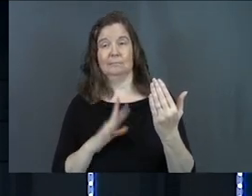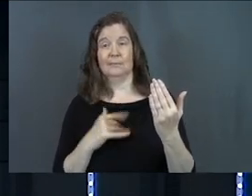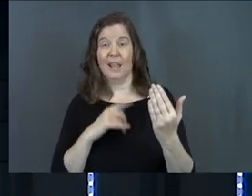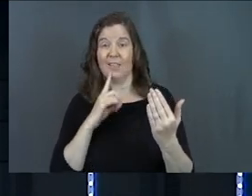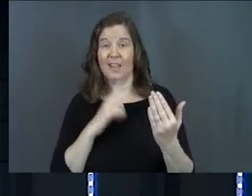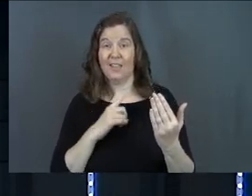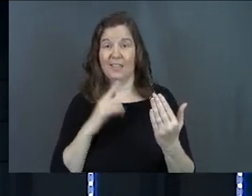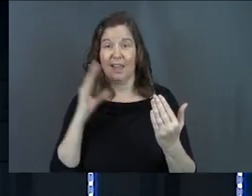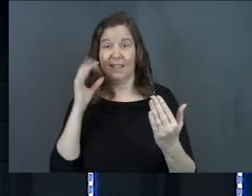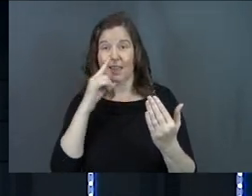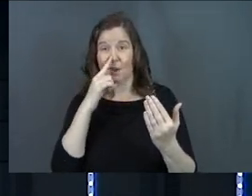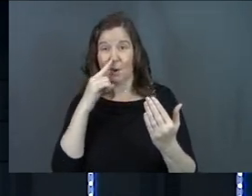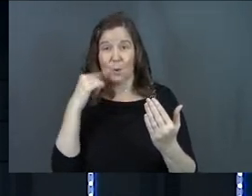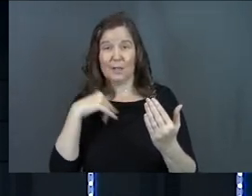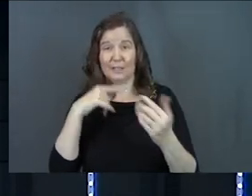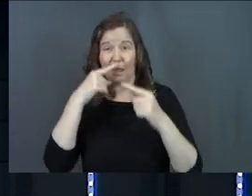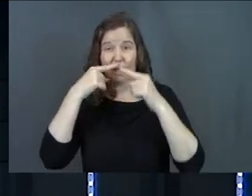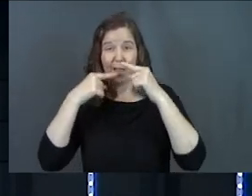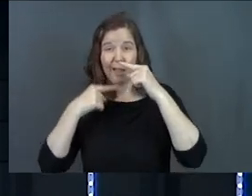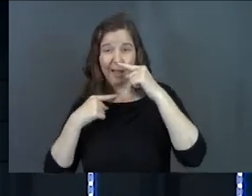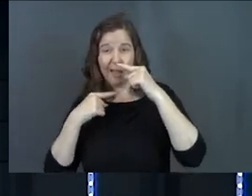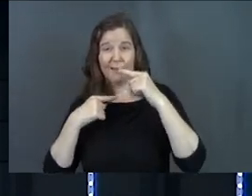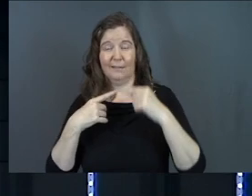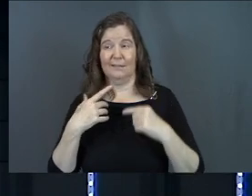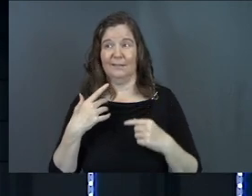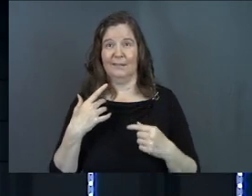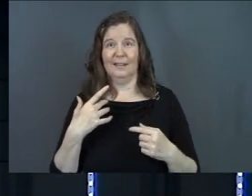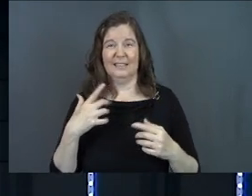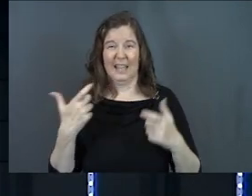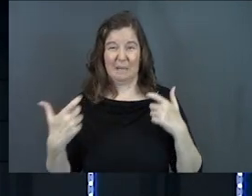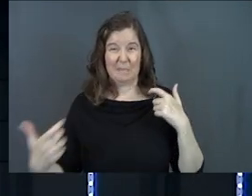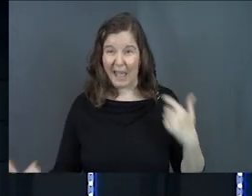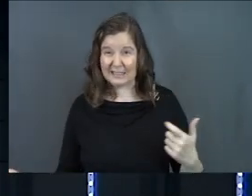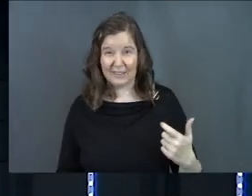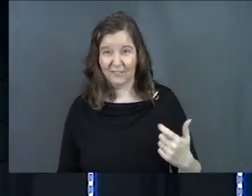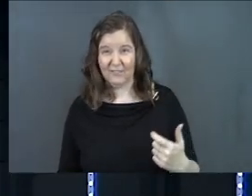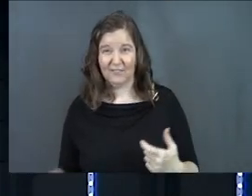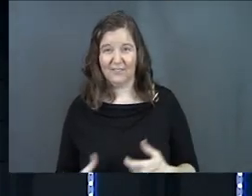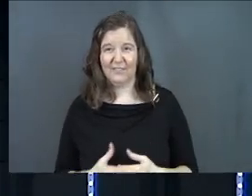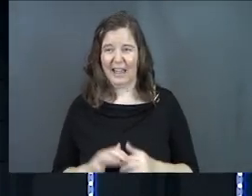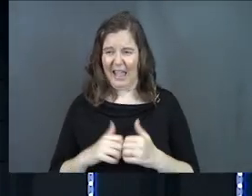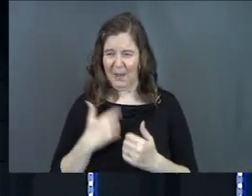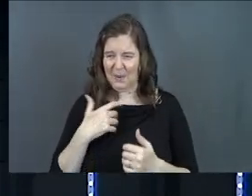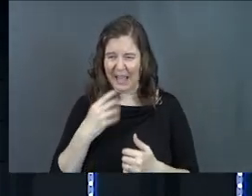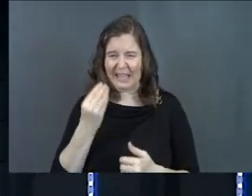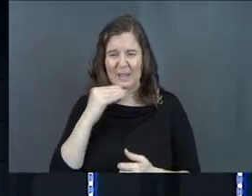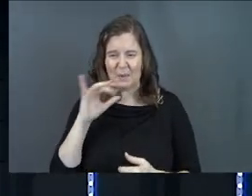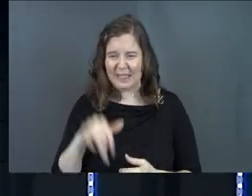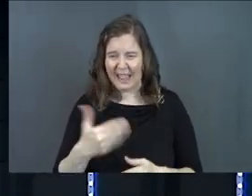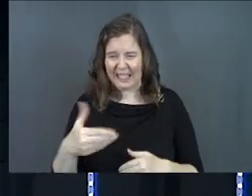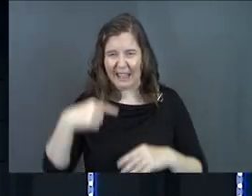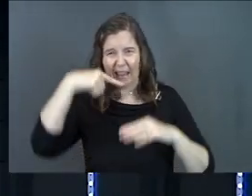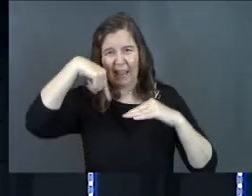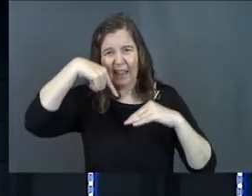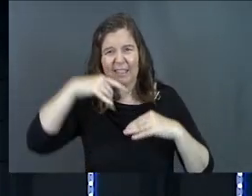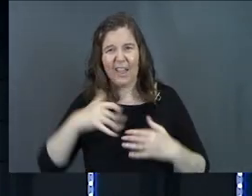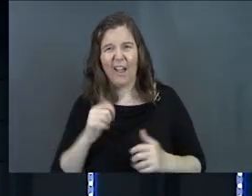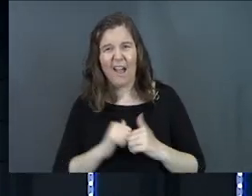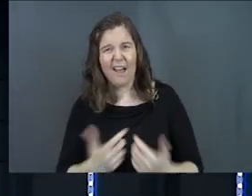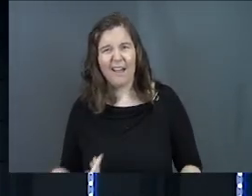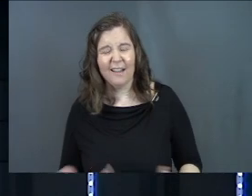And there's that nose hair. Four inches it's grown down. I mean, it's just like massive. How did I even eat with that thing there?